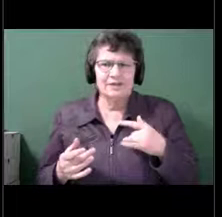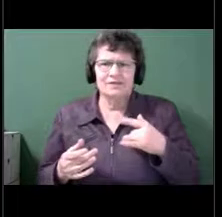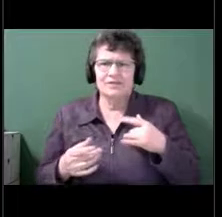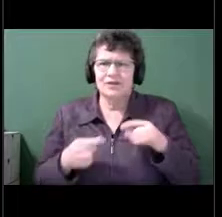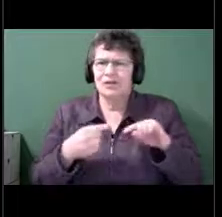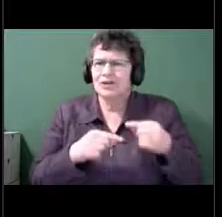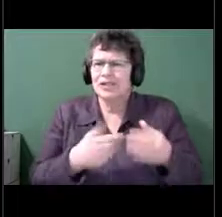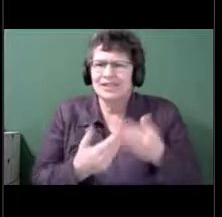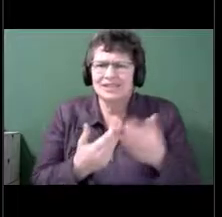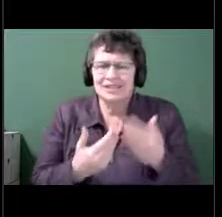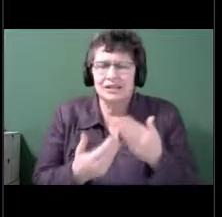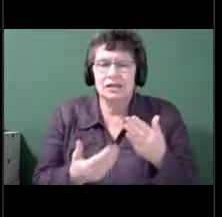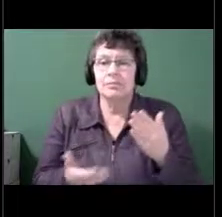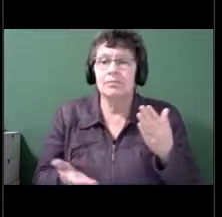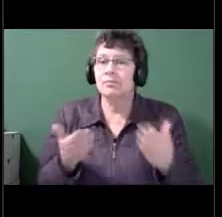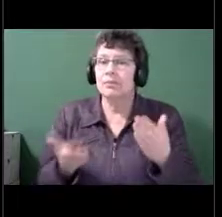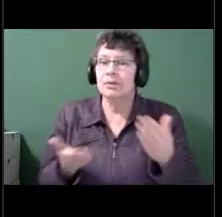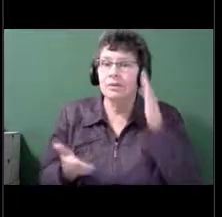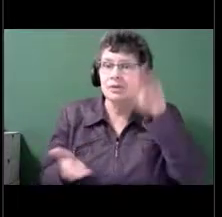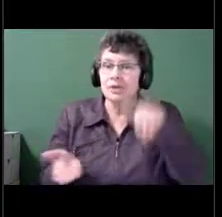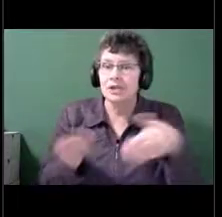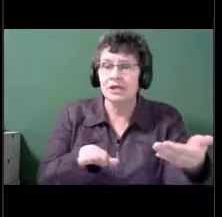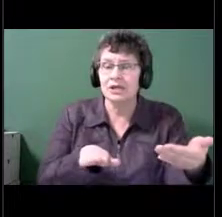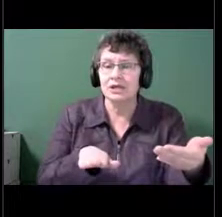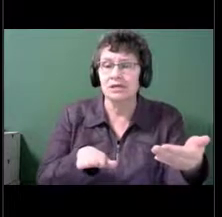this is beginning to sound pretty serious.